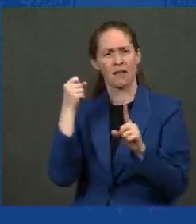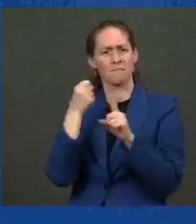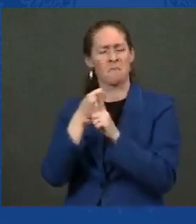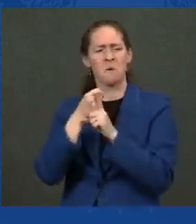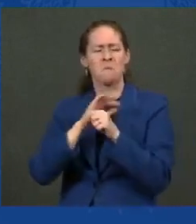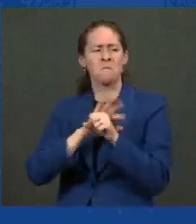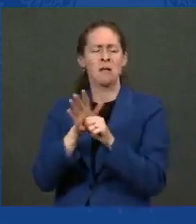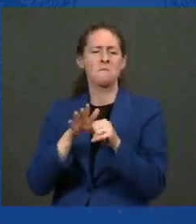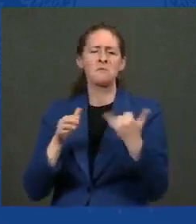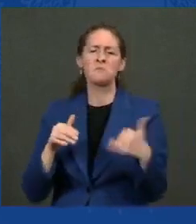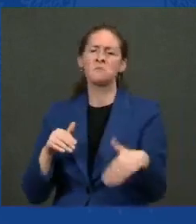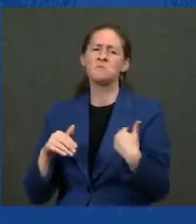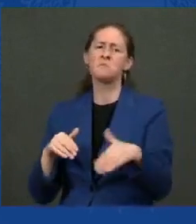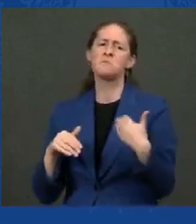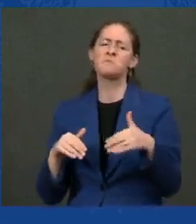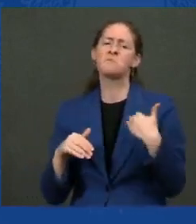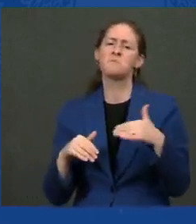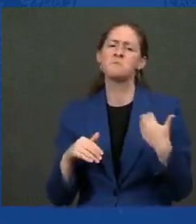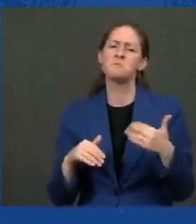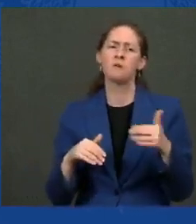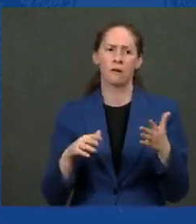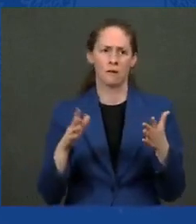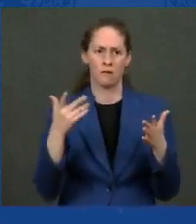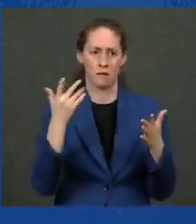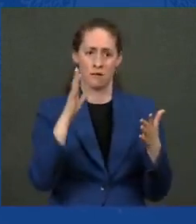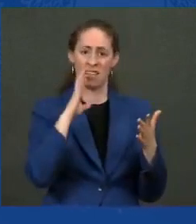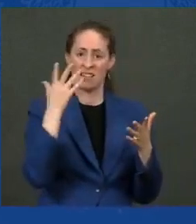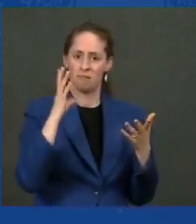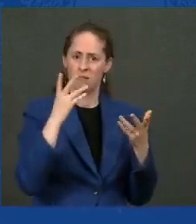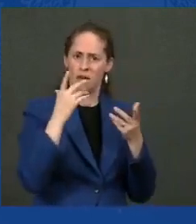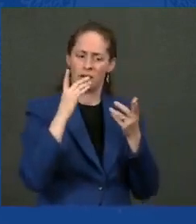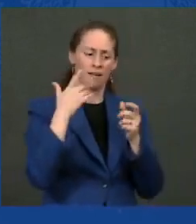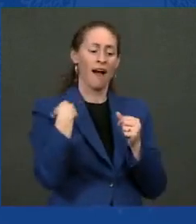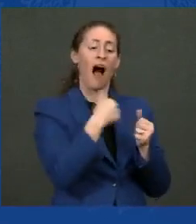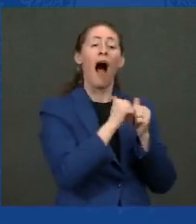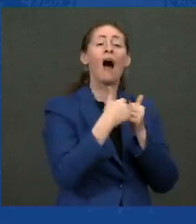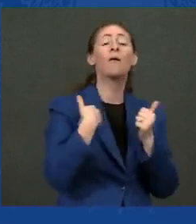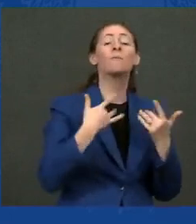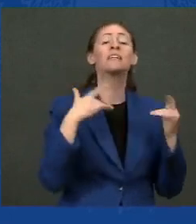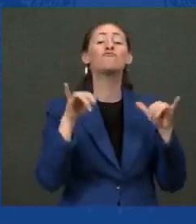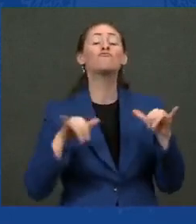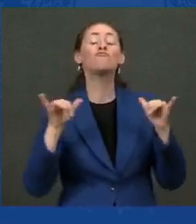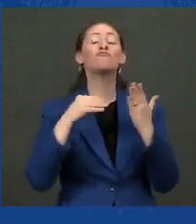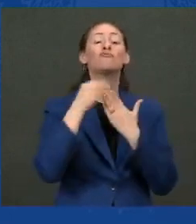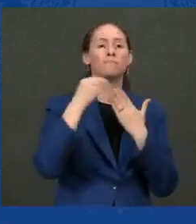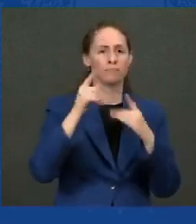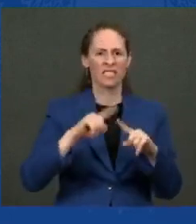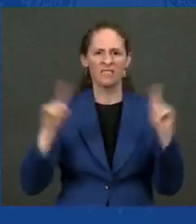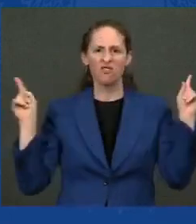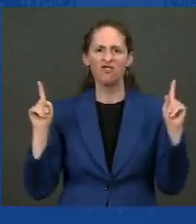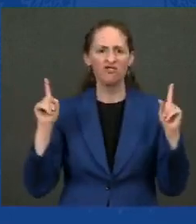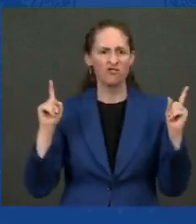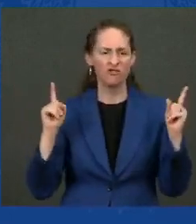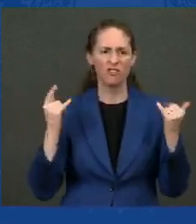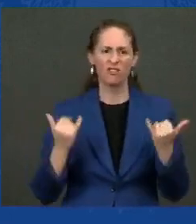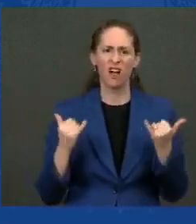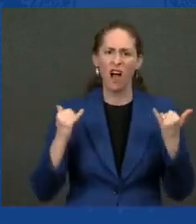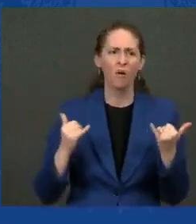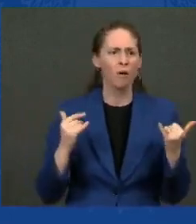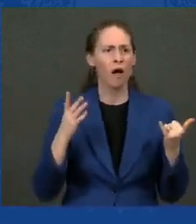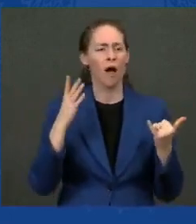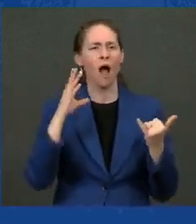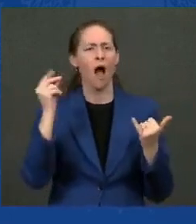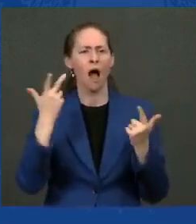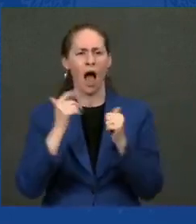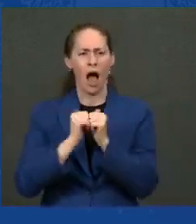customers do their grocery shopping and uh what customers are buying when they do do their grocery shopping and